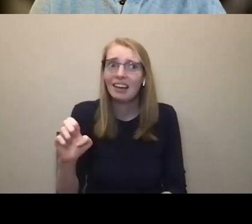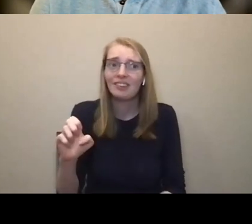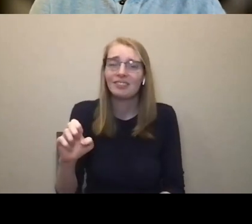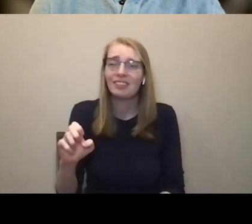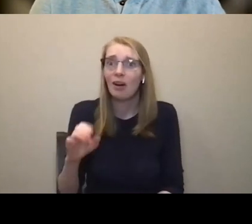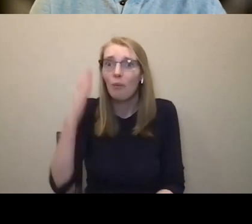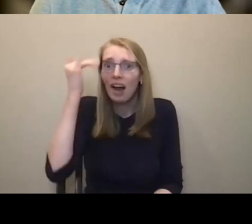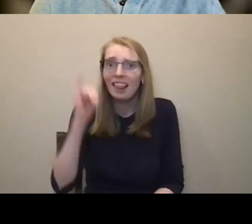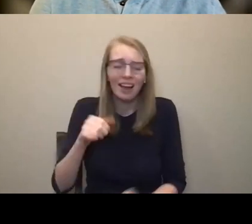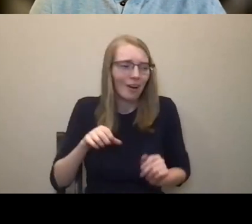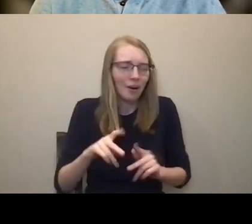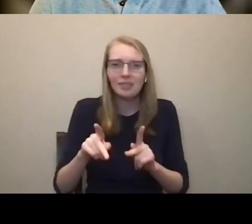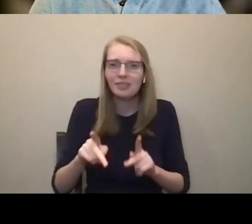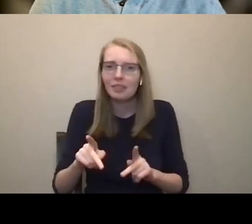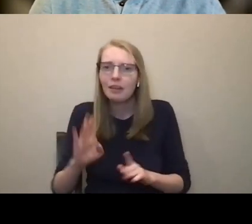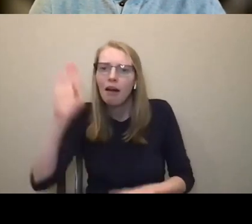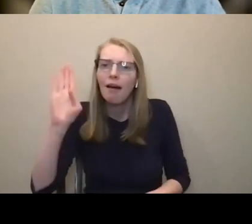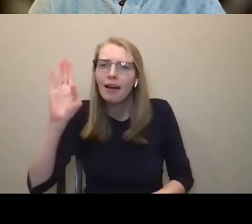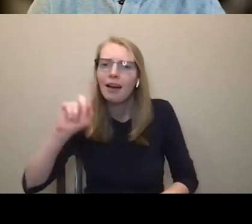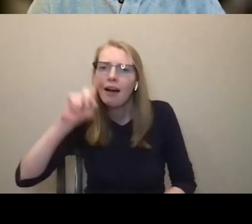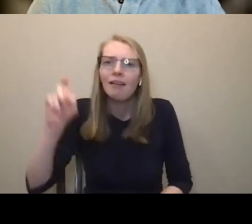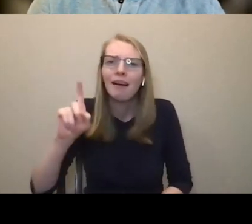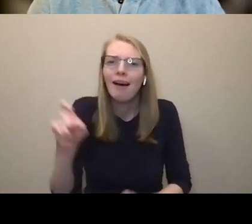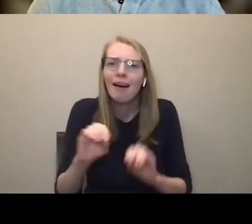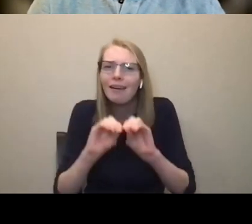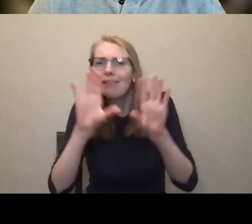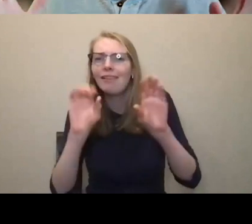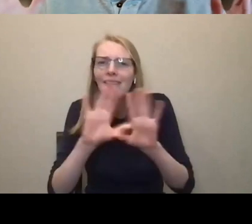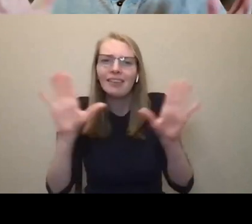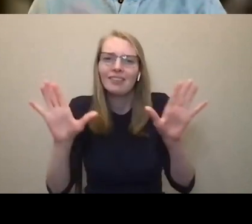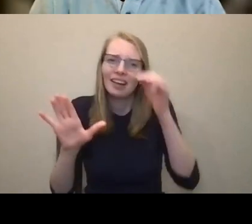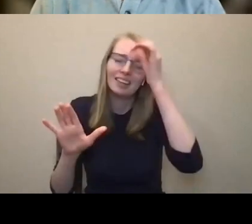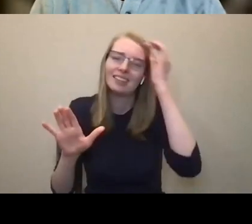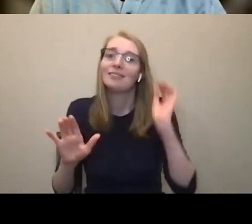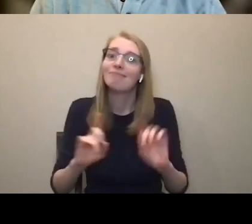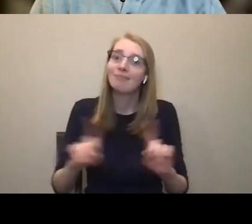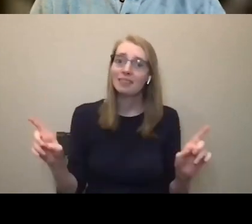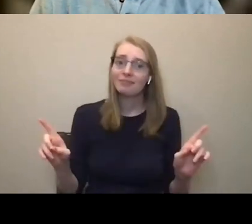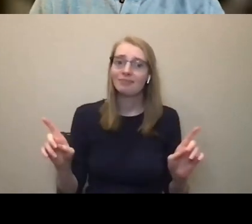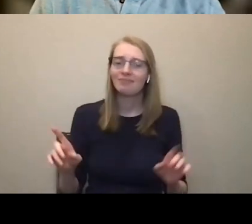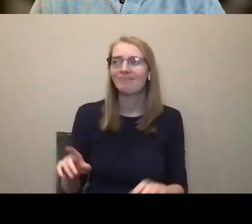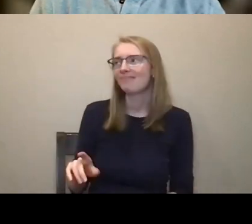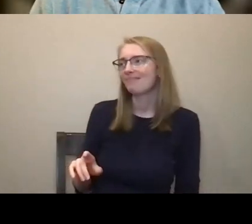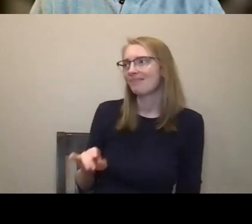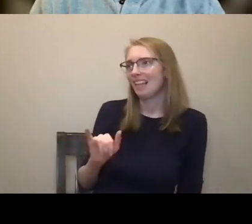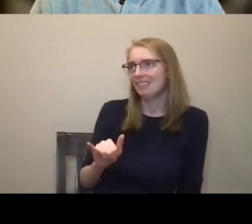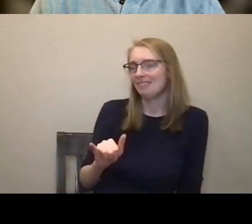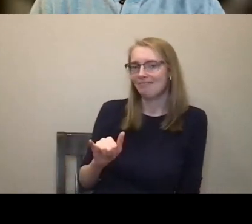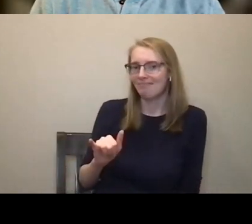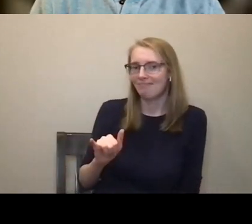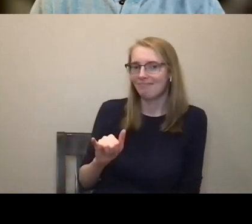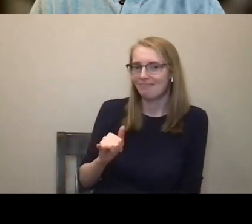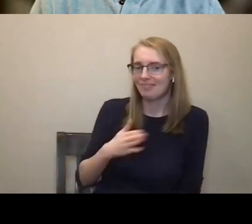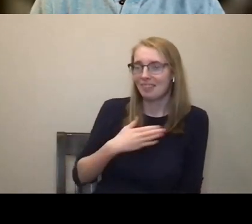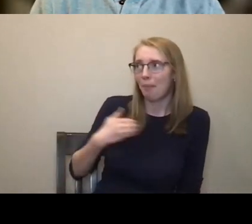and to get clarification on, on, on certain things. Um, but. But that one's on me, Brad, because you had it. We, you had this